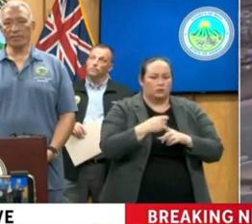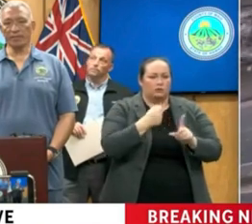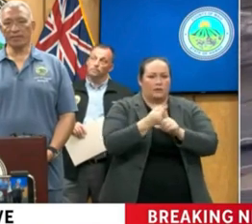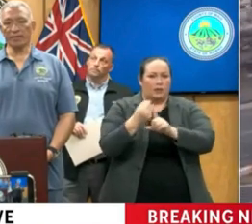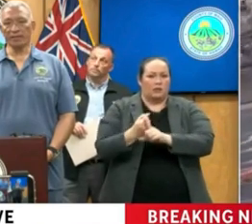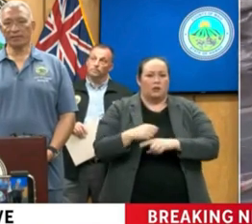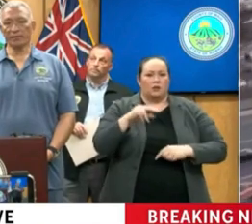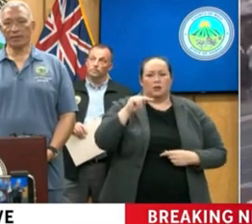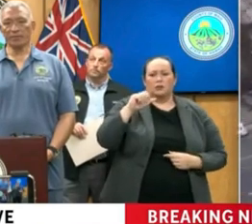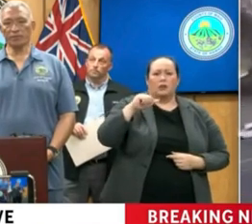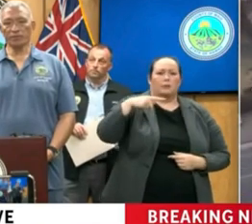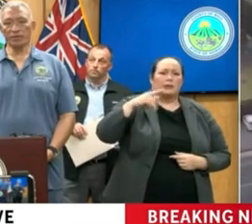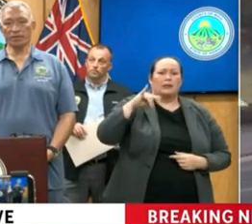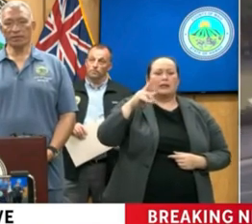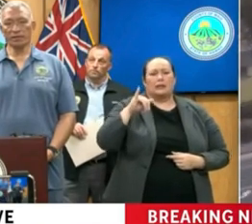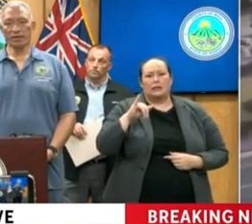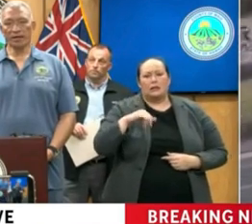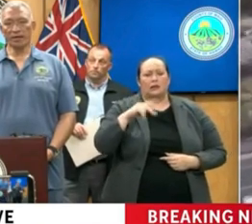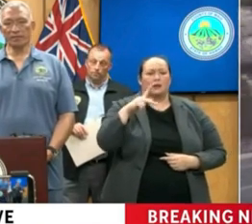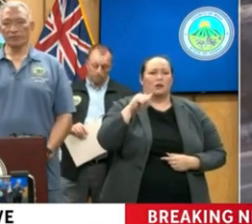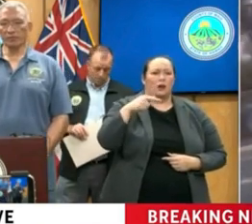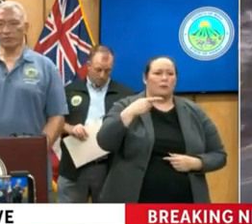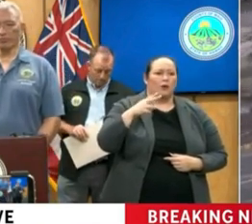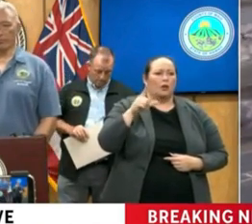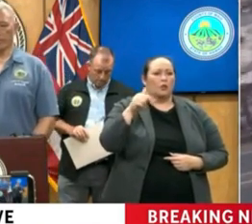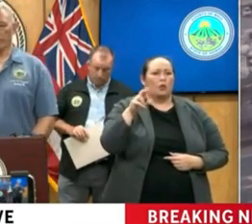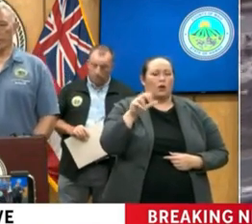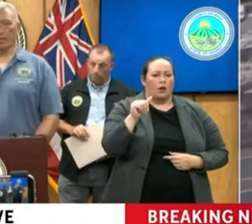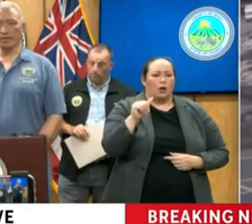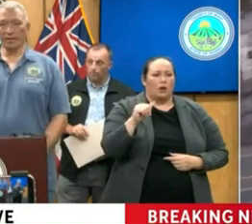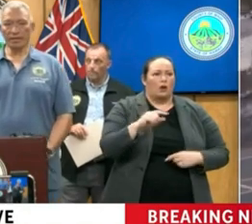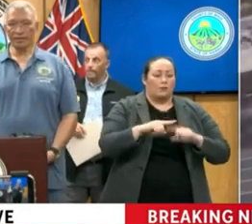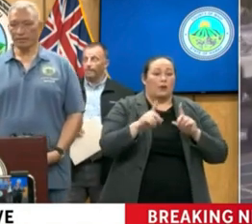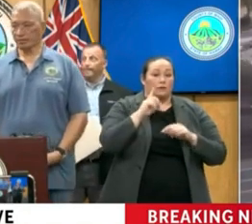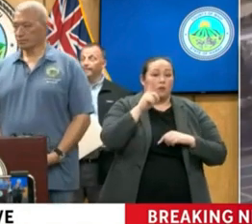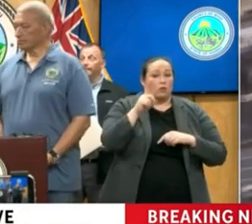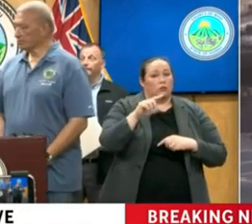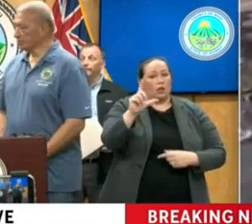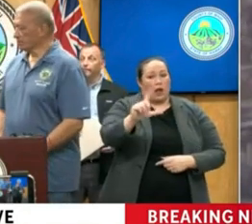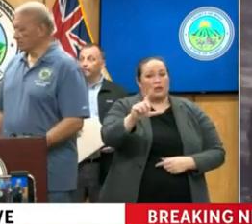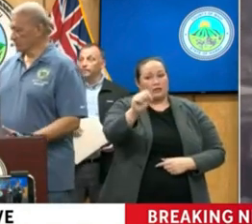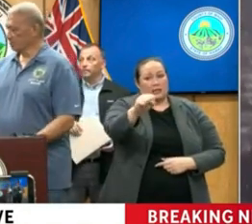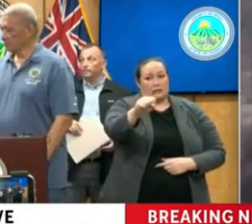example, Napili or Kapalua, but certainly for Lahaina.